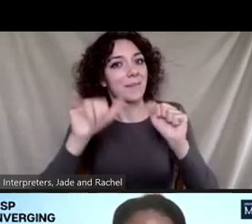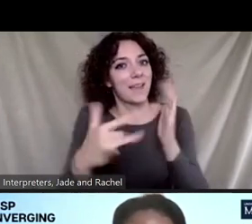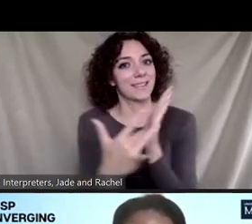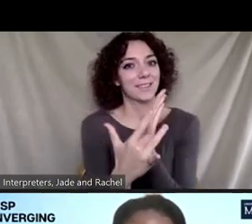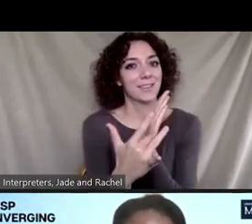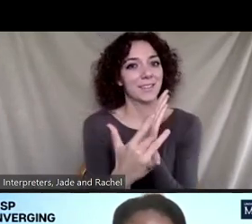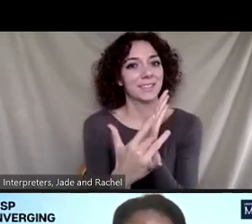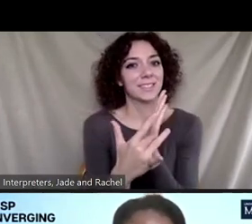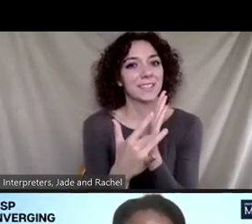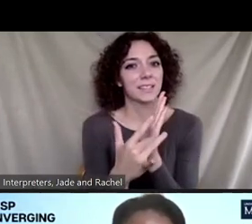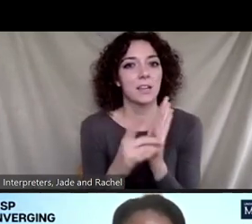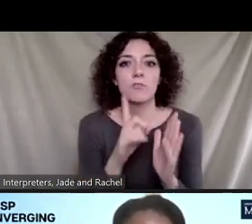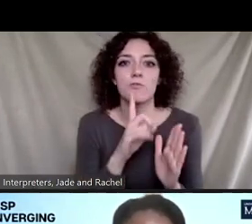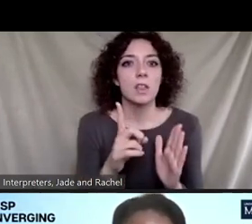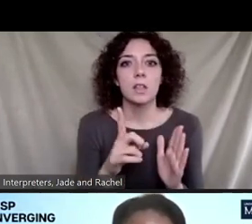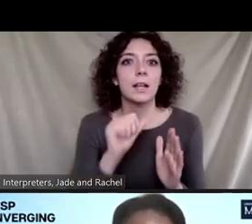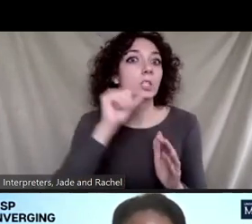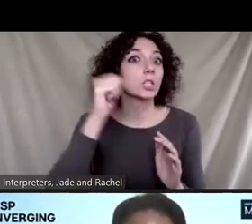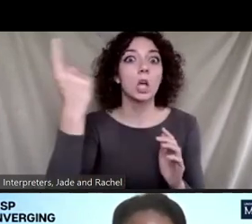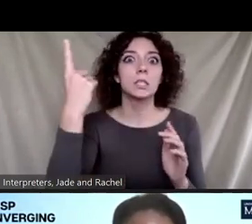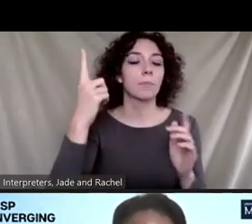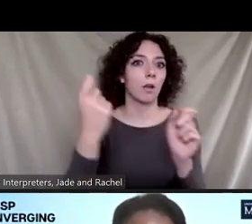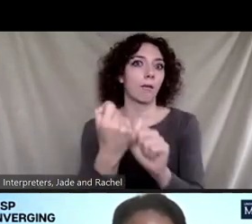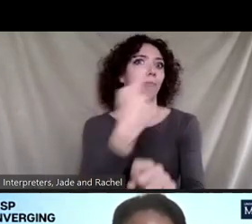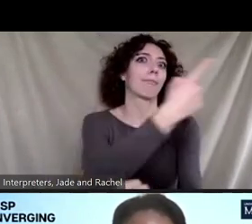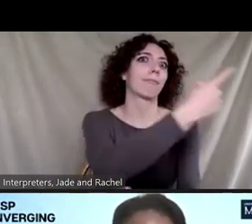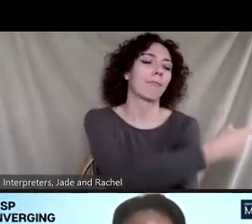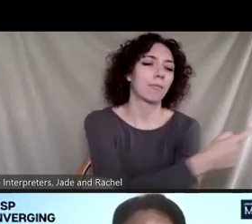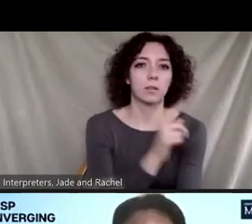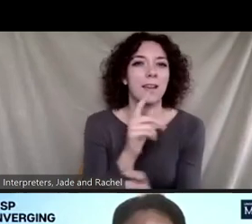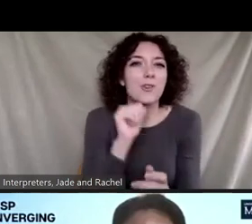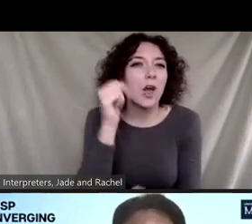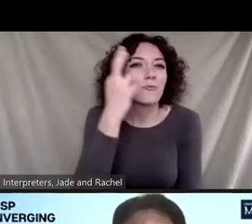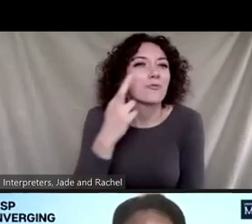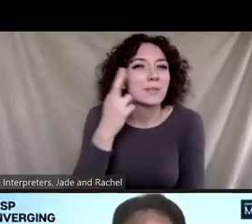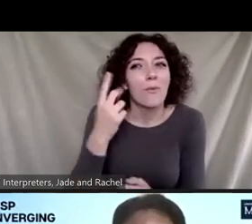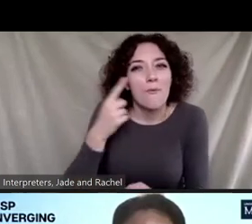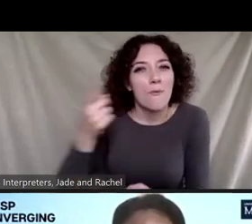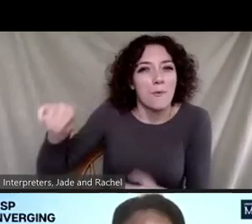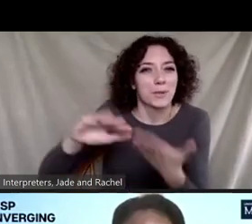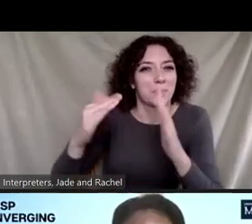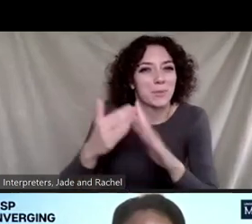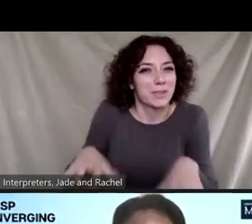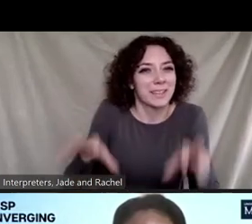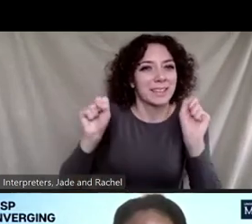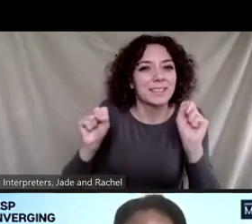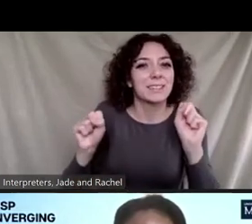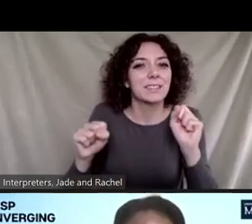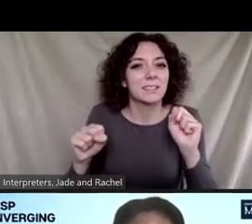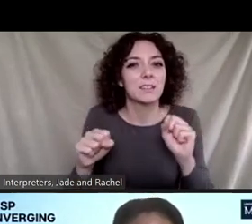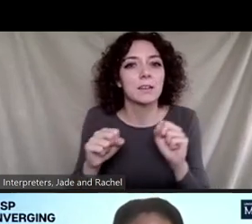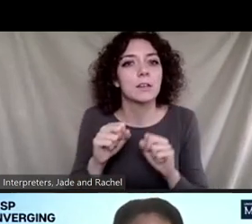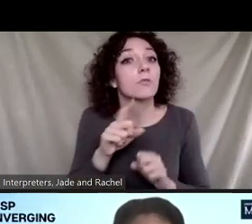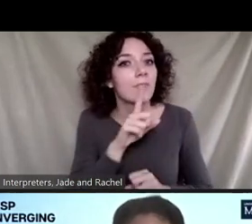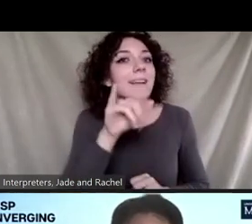something that's so far-fetched that it's, you know, just not something that's reasonable for the community? And if so, it's something that engineering needs to